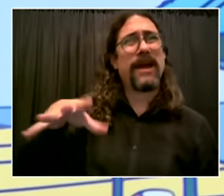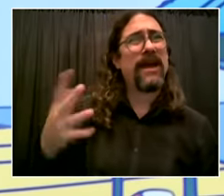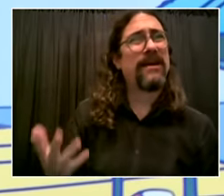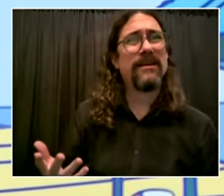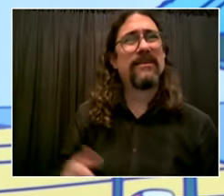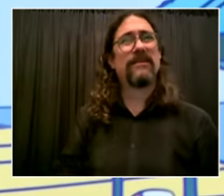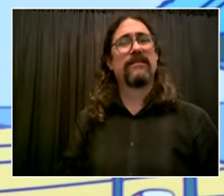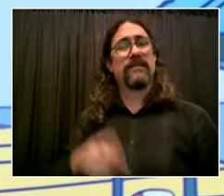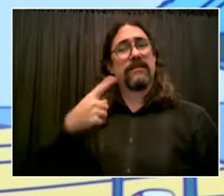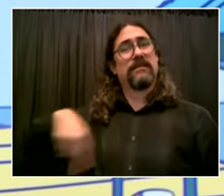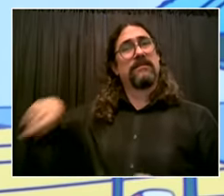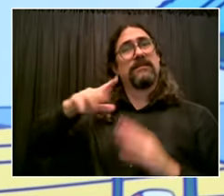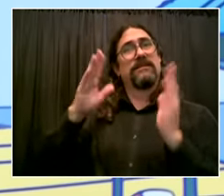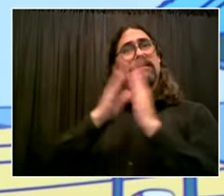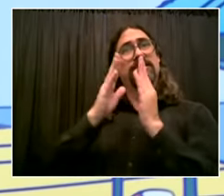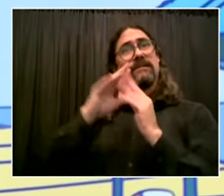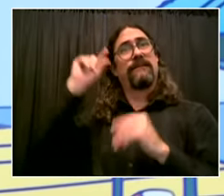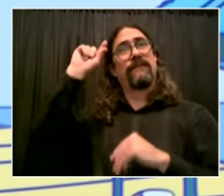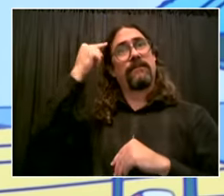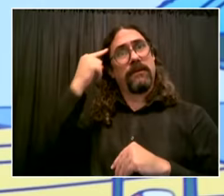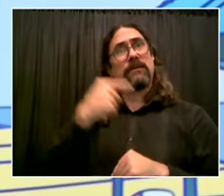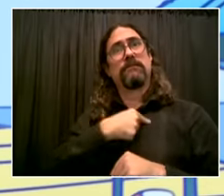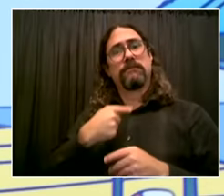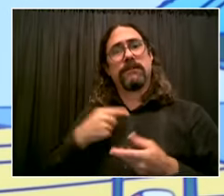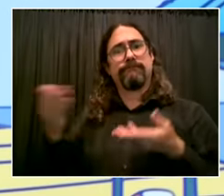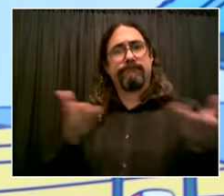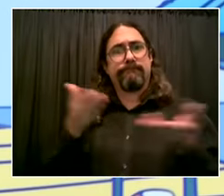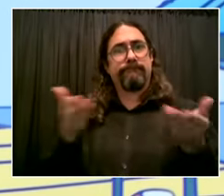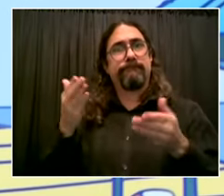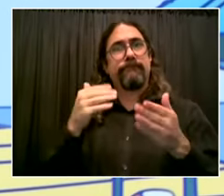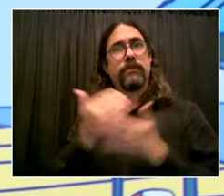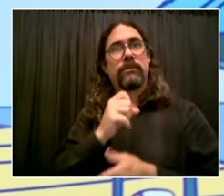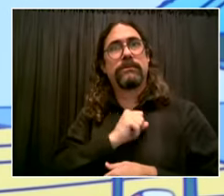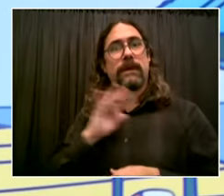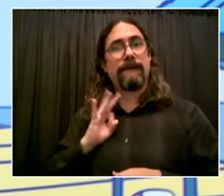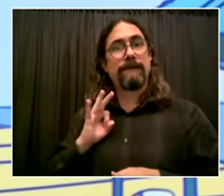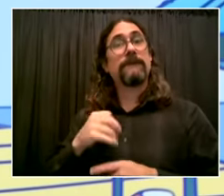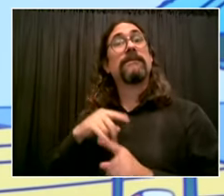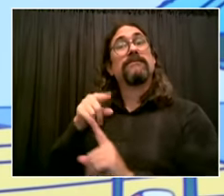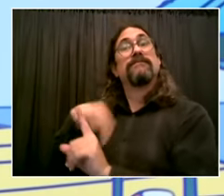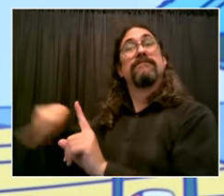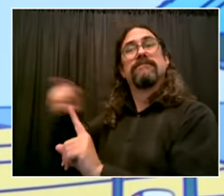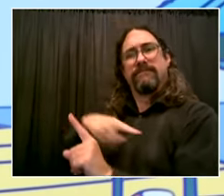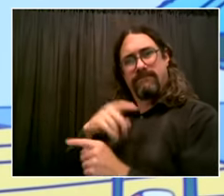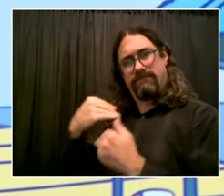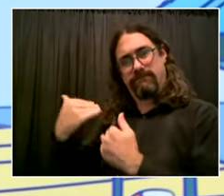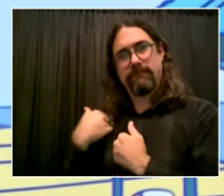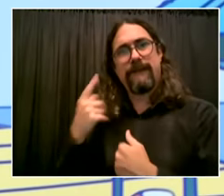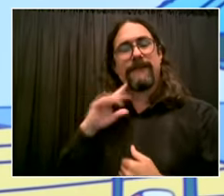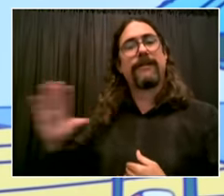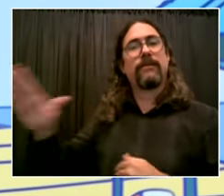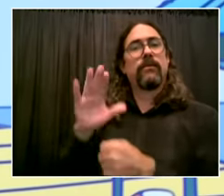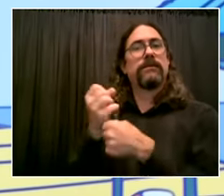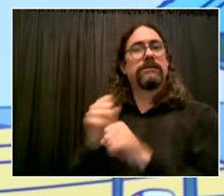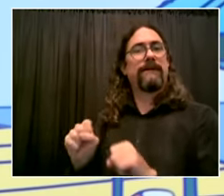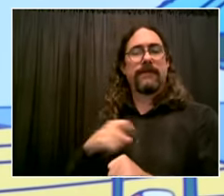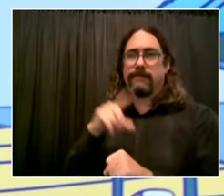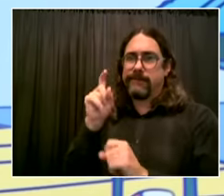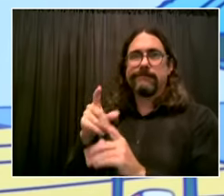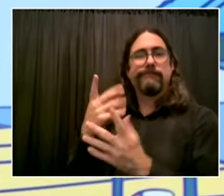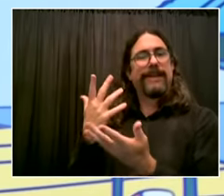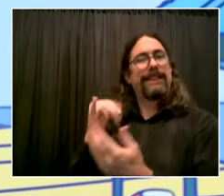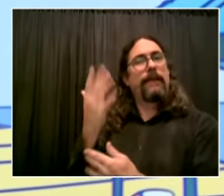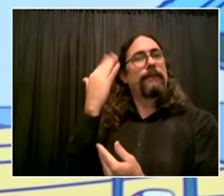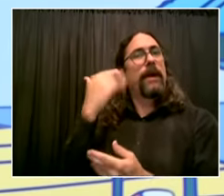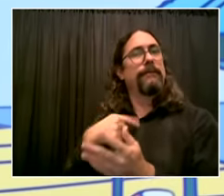the board but how and when we do it could vary of course depending on circumstance but we feel again very